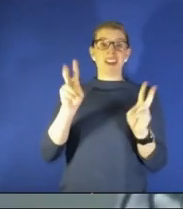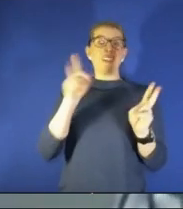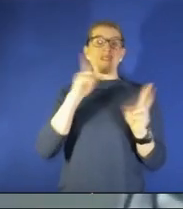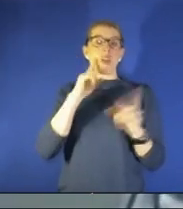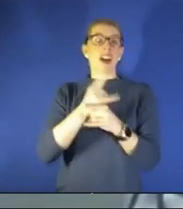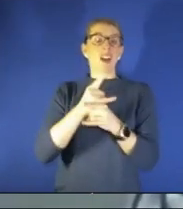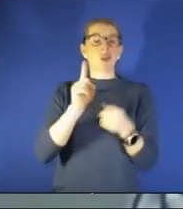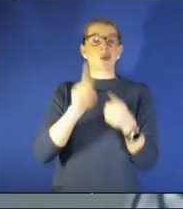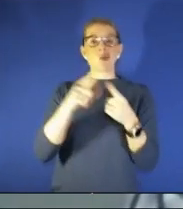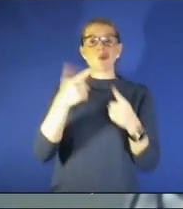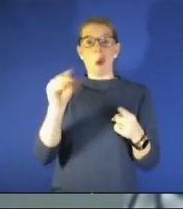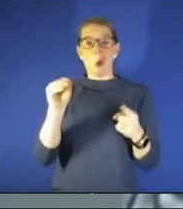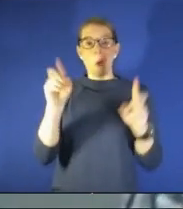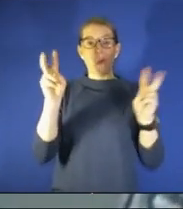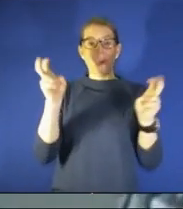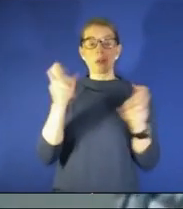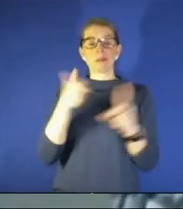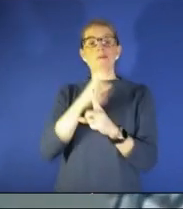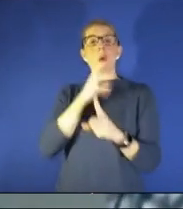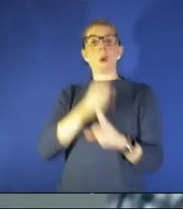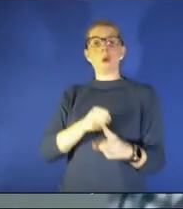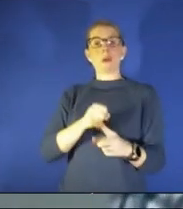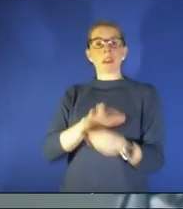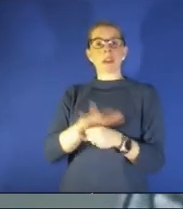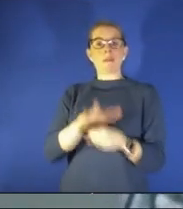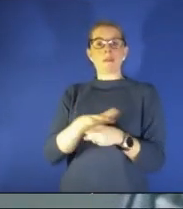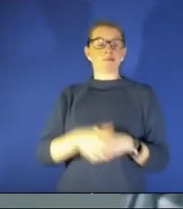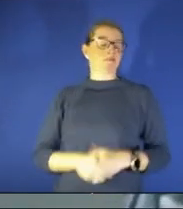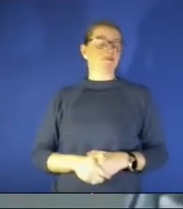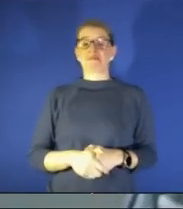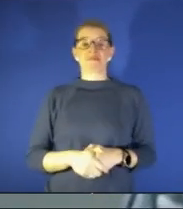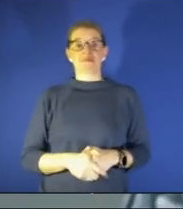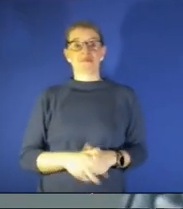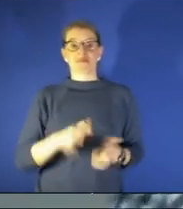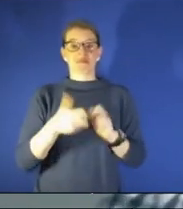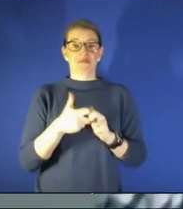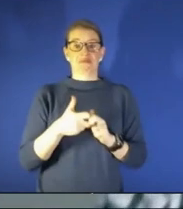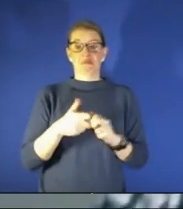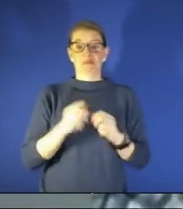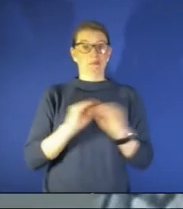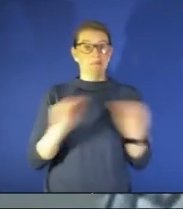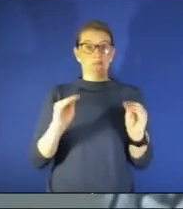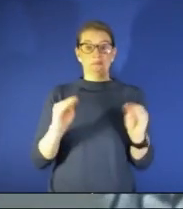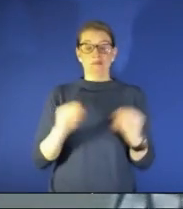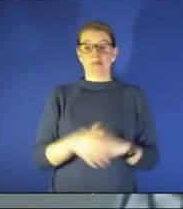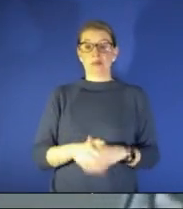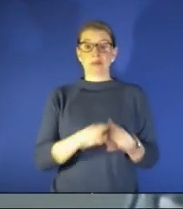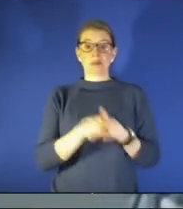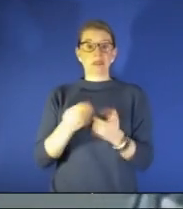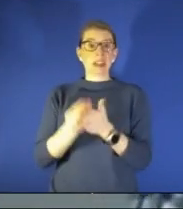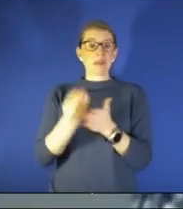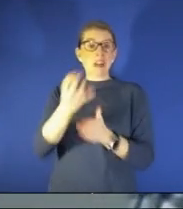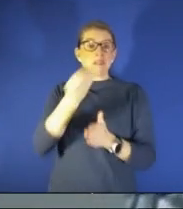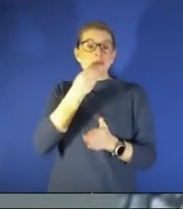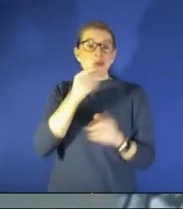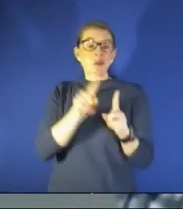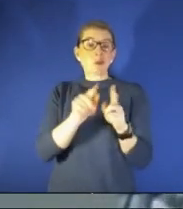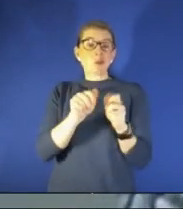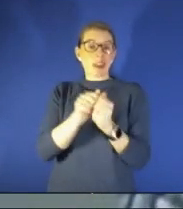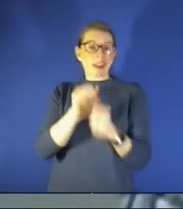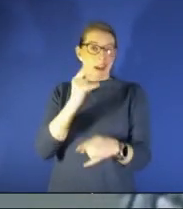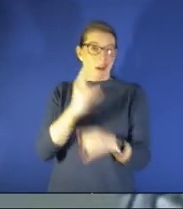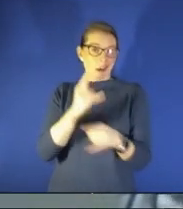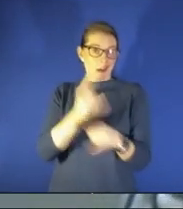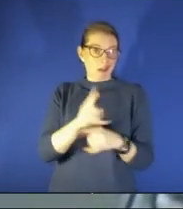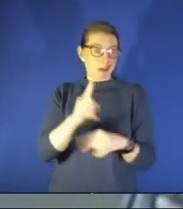enough and so so far it hasn't created any problems you do you also have to buy food with your alcohol purchase so there are